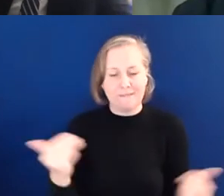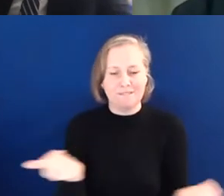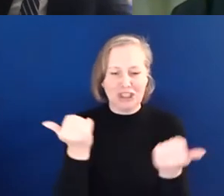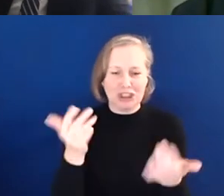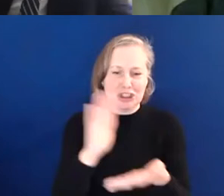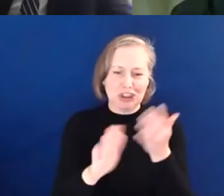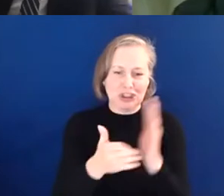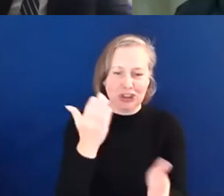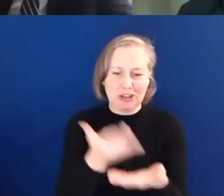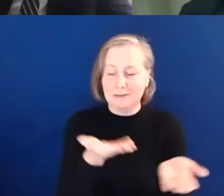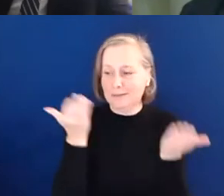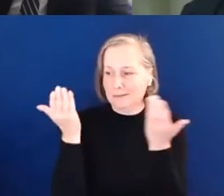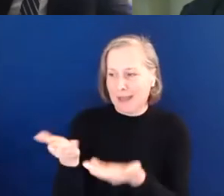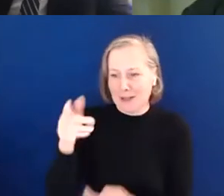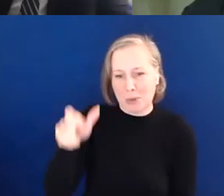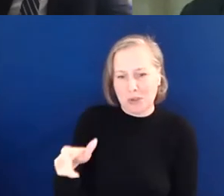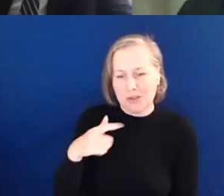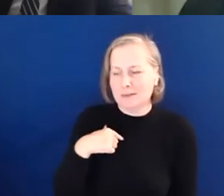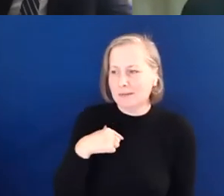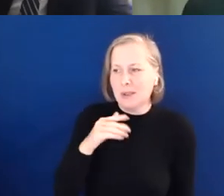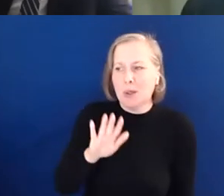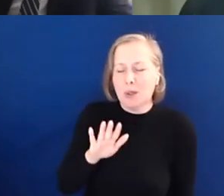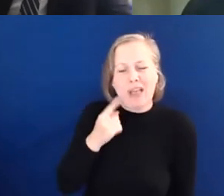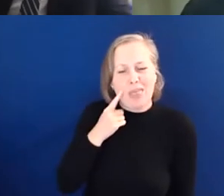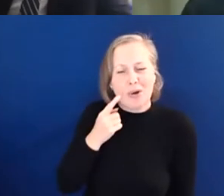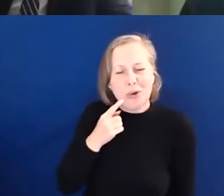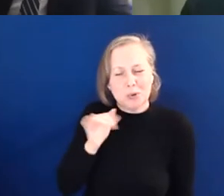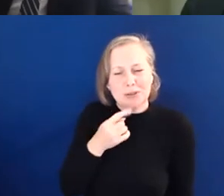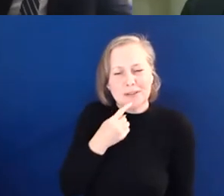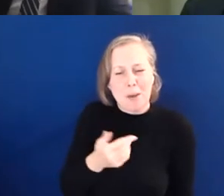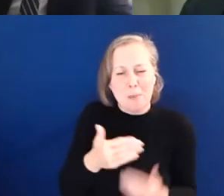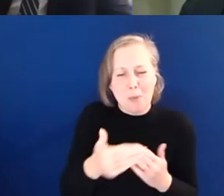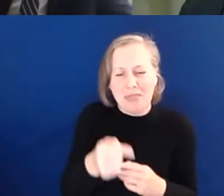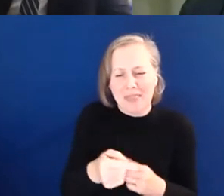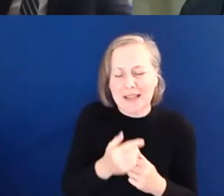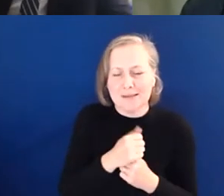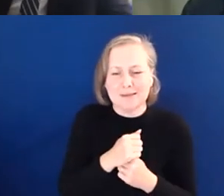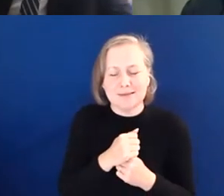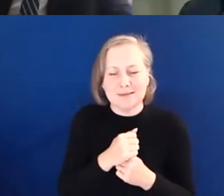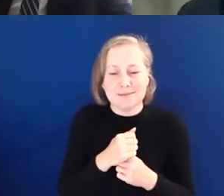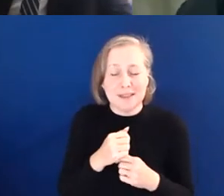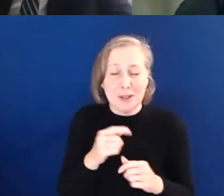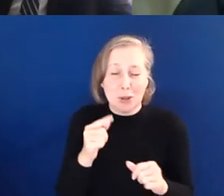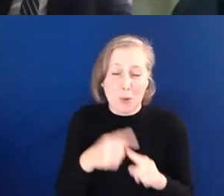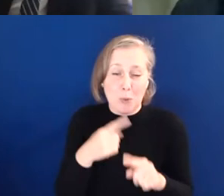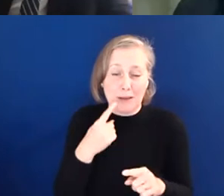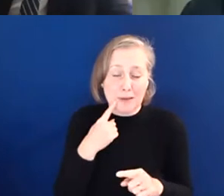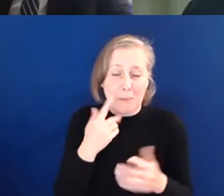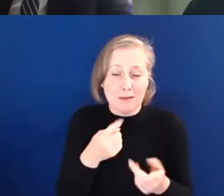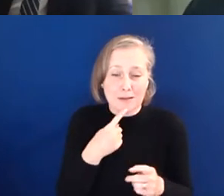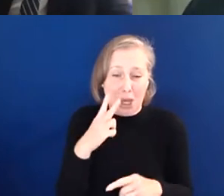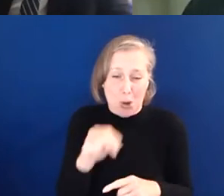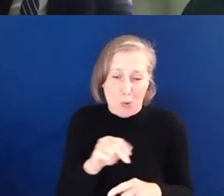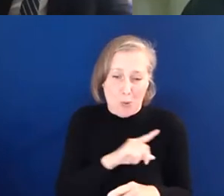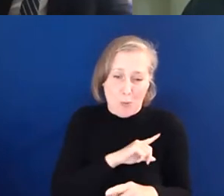and then pass on to the next person, but I thought I should say a bit more than that. So yeah, the quick and simple answer is no, and that kind of on both